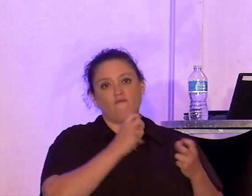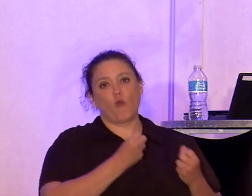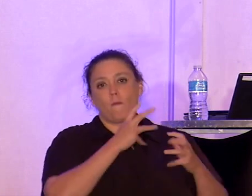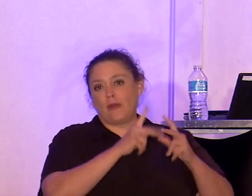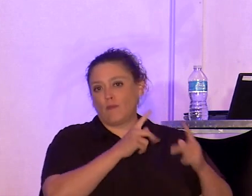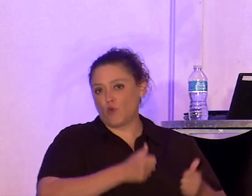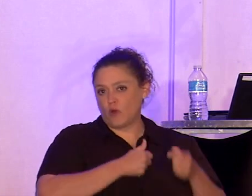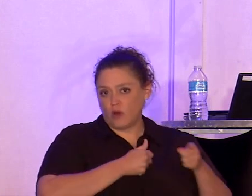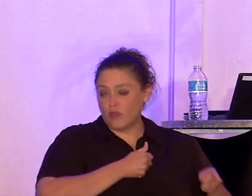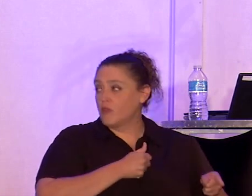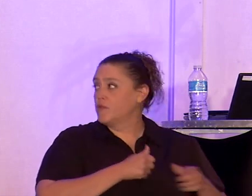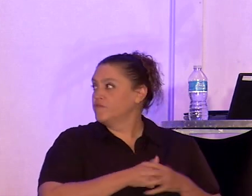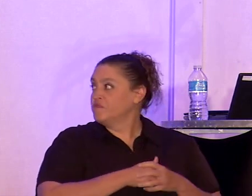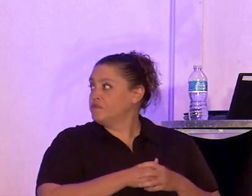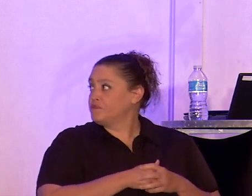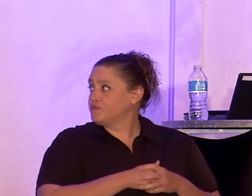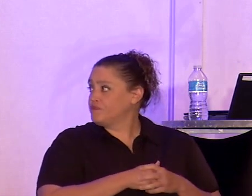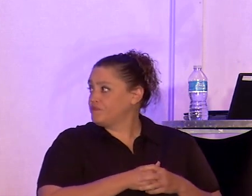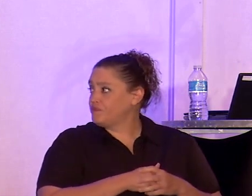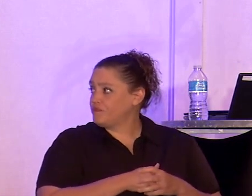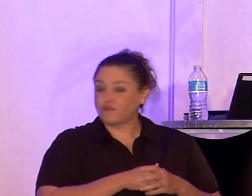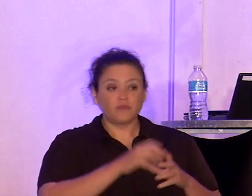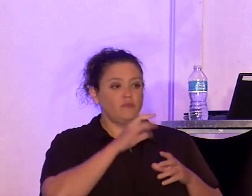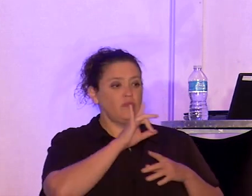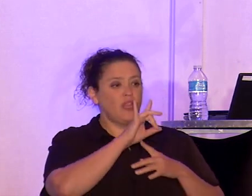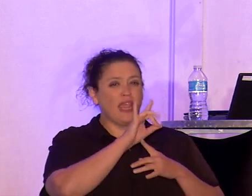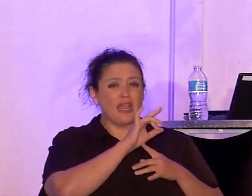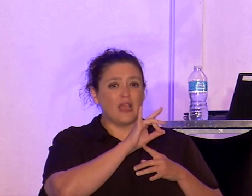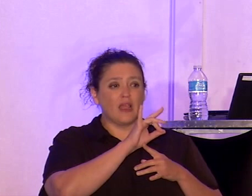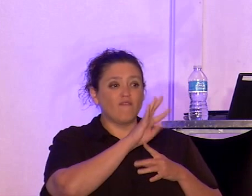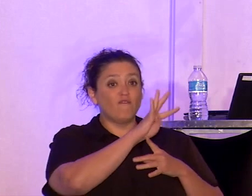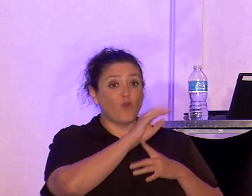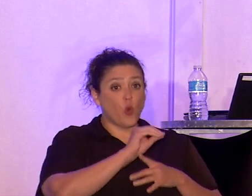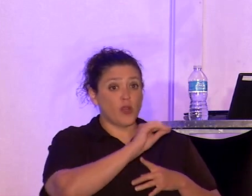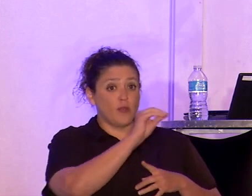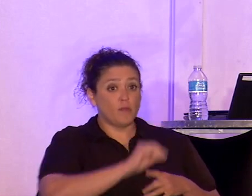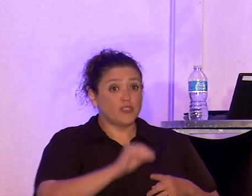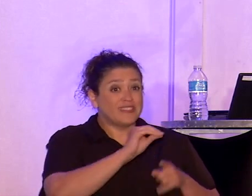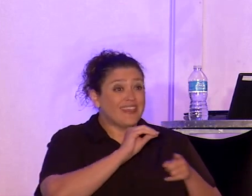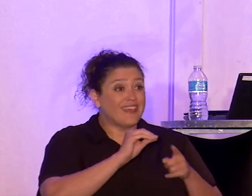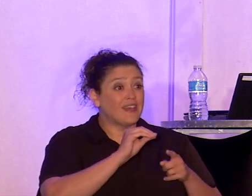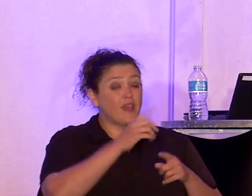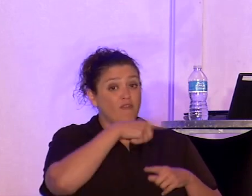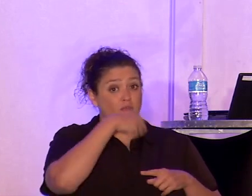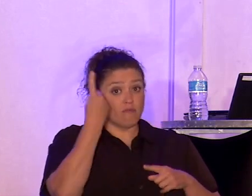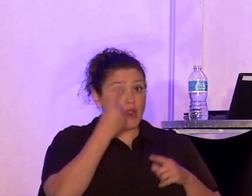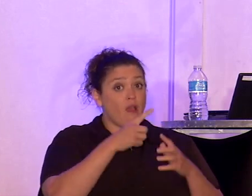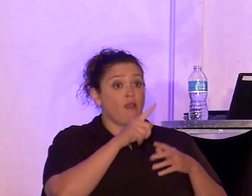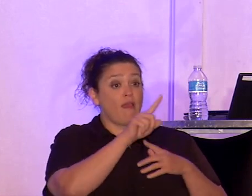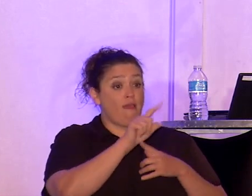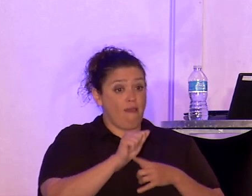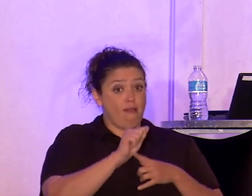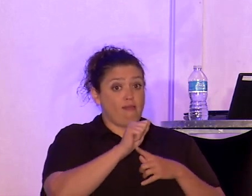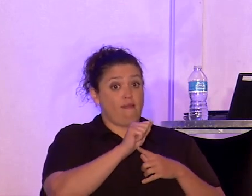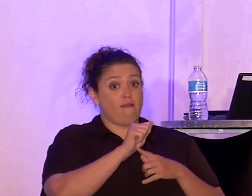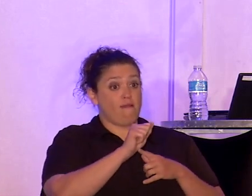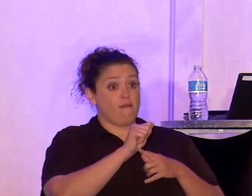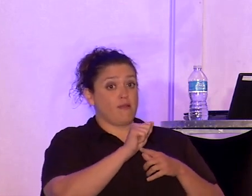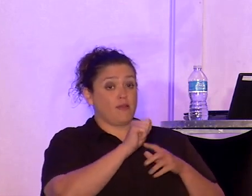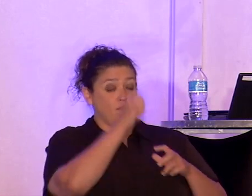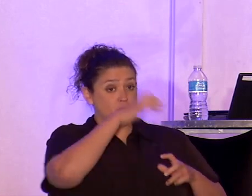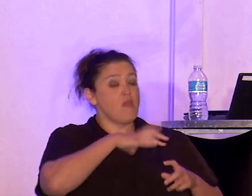of L.A. County's population, African Americans are 40% of its incarcerated and 50% of its homeless,